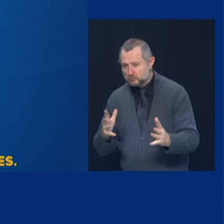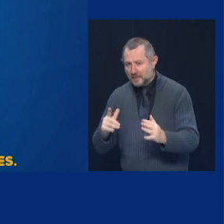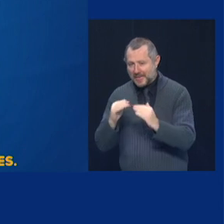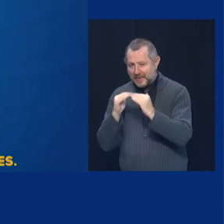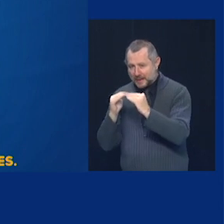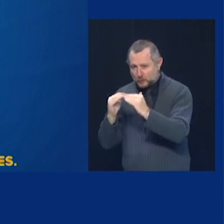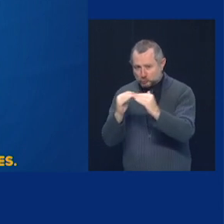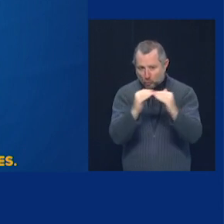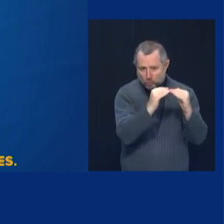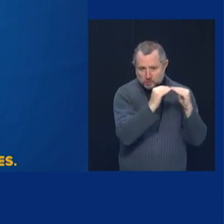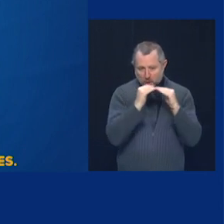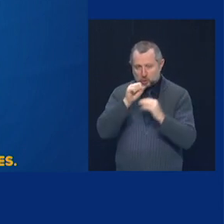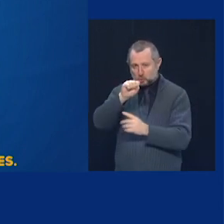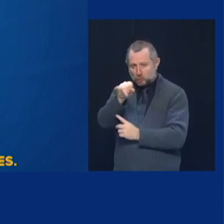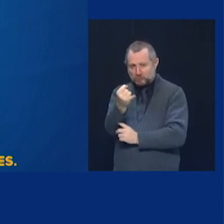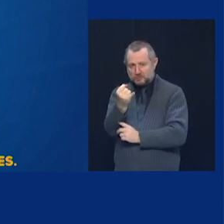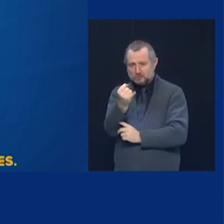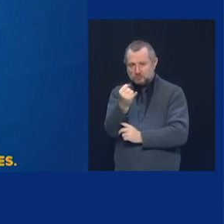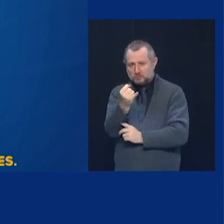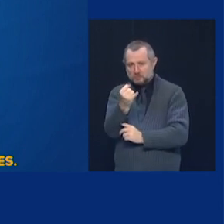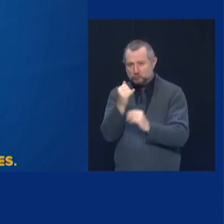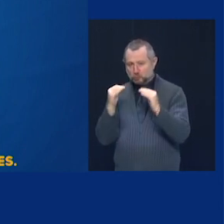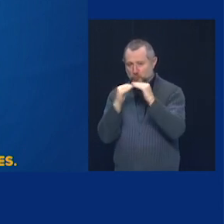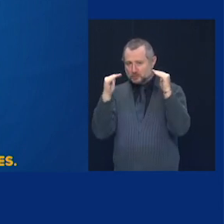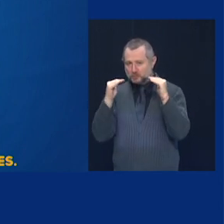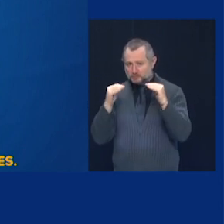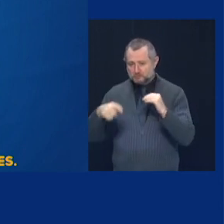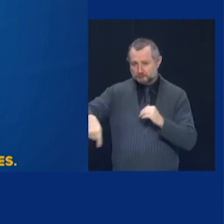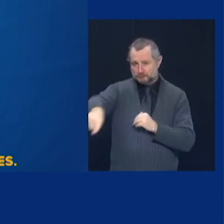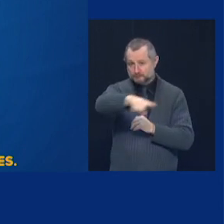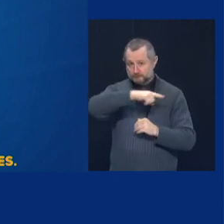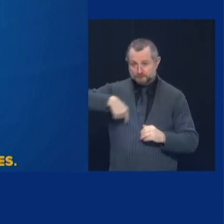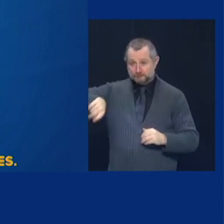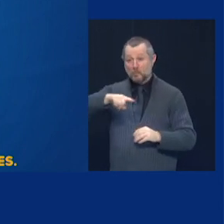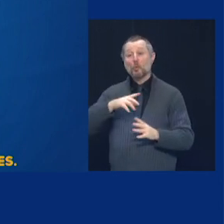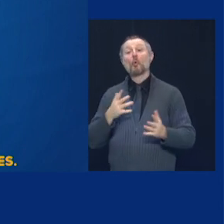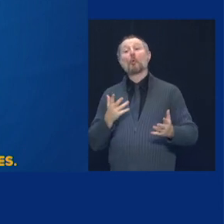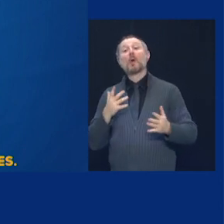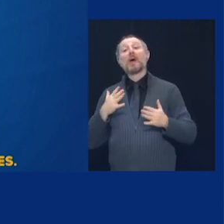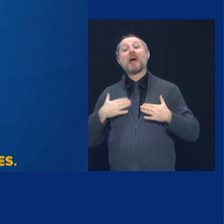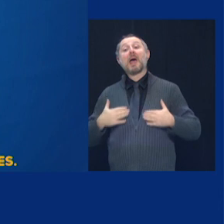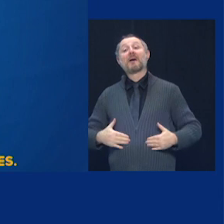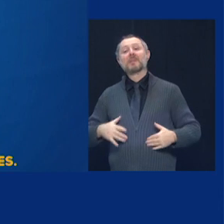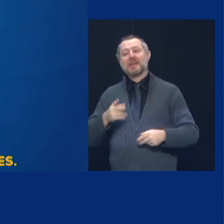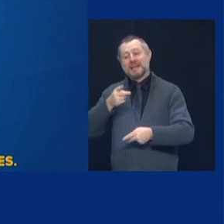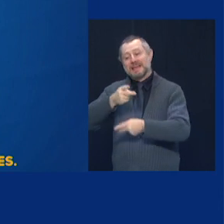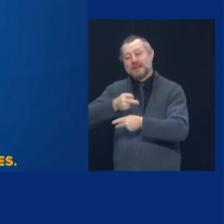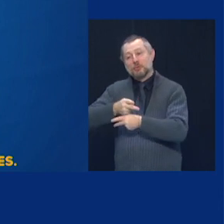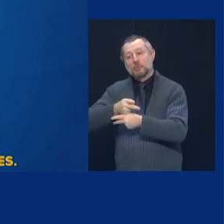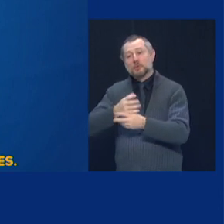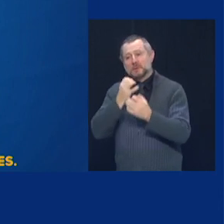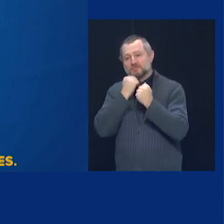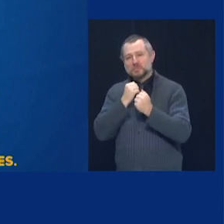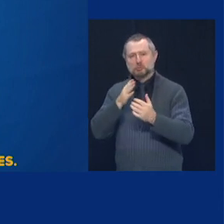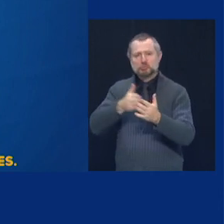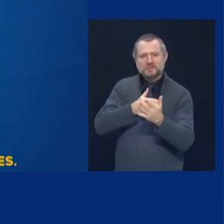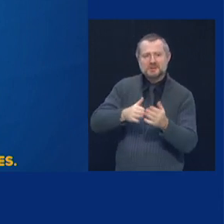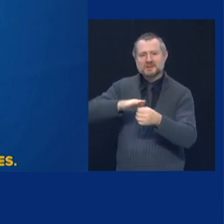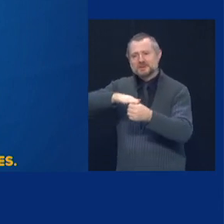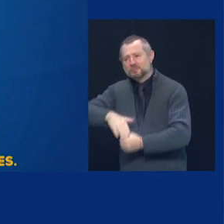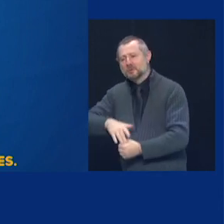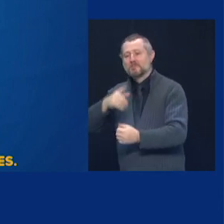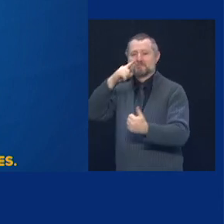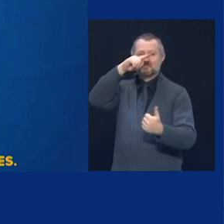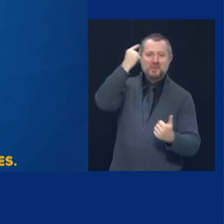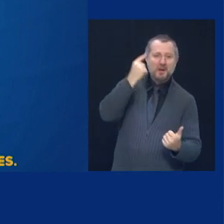health care system discriminates against black, brown, and poor communities. By